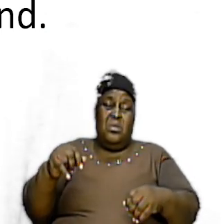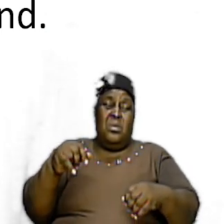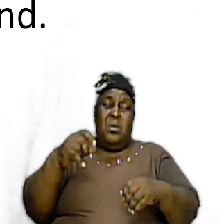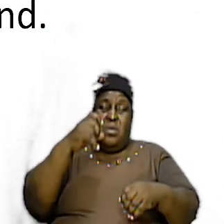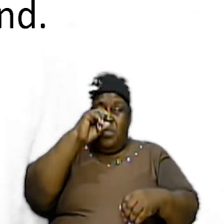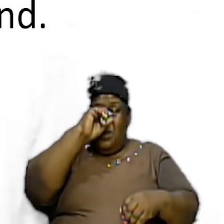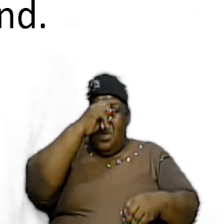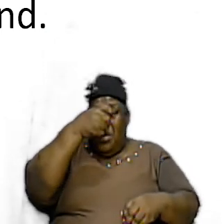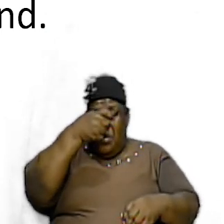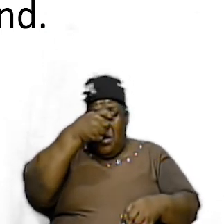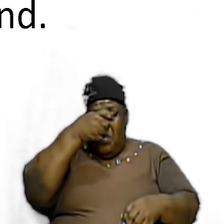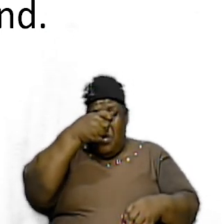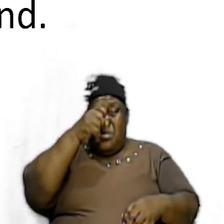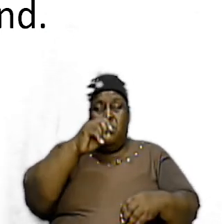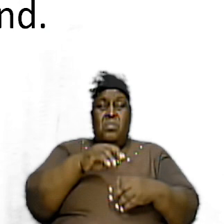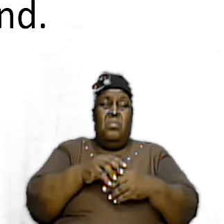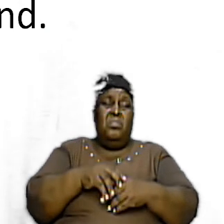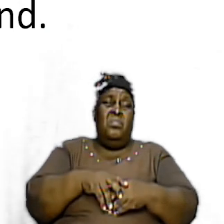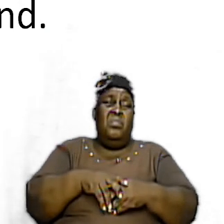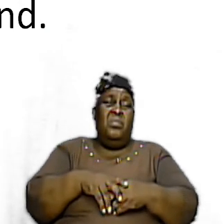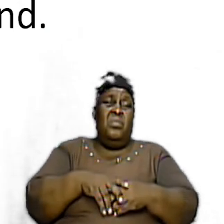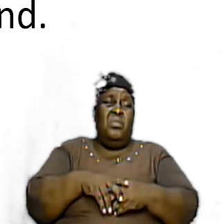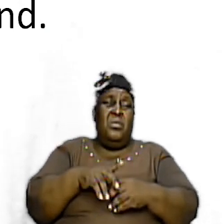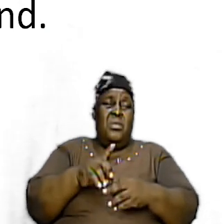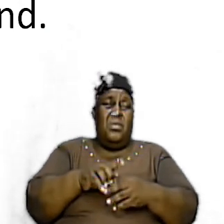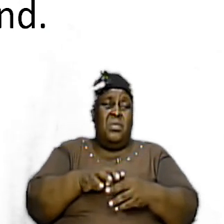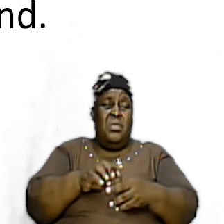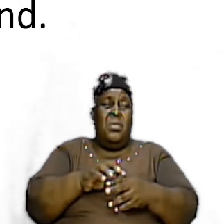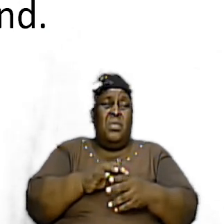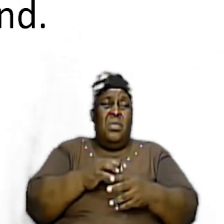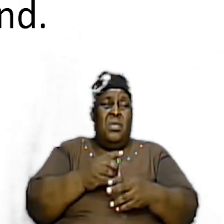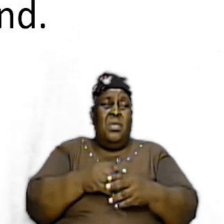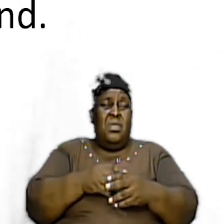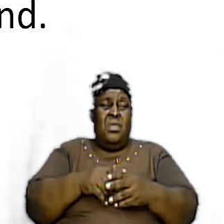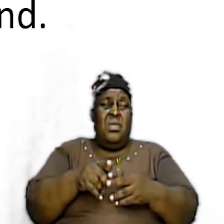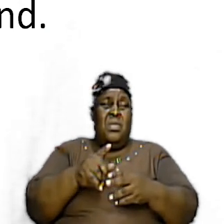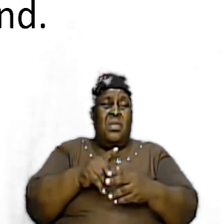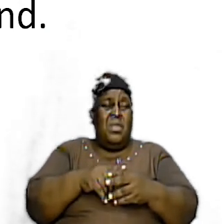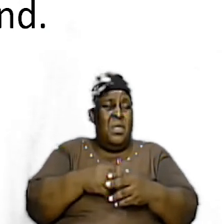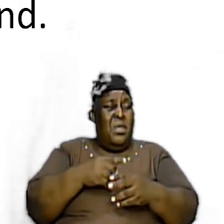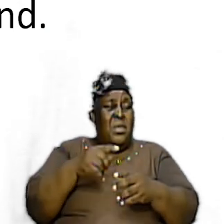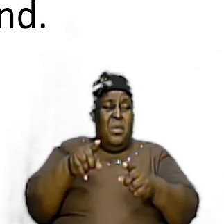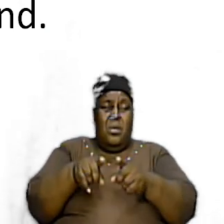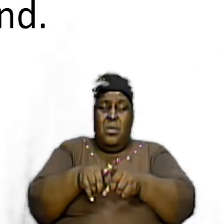them it was that he also